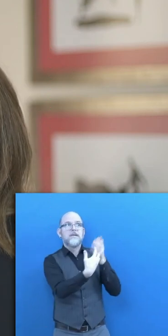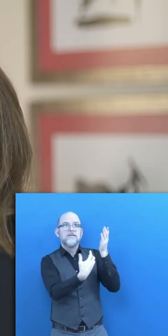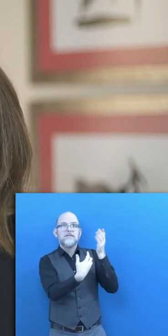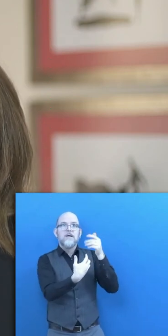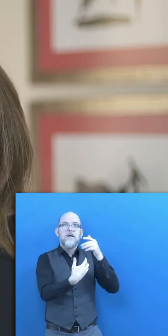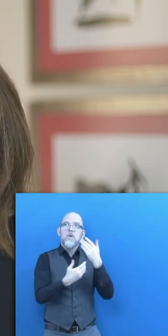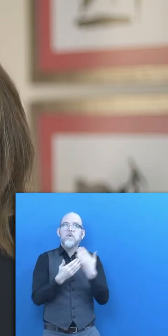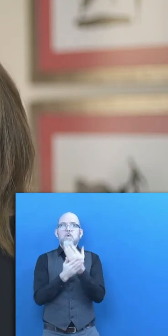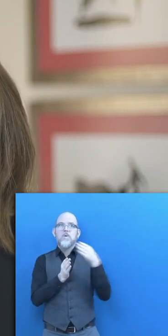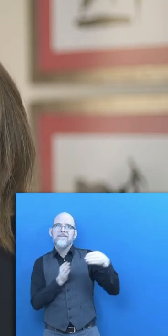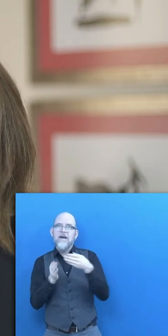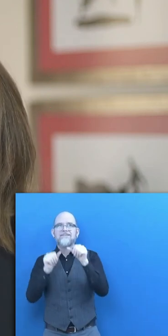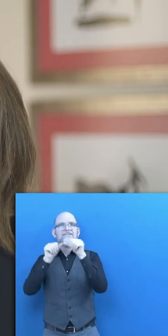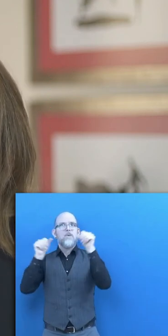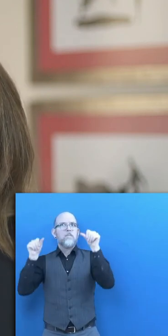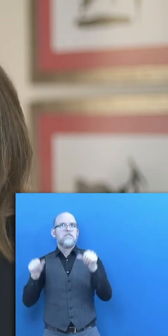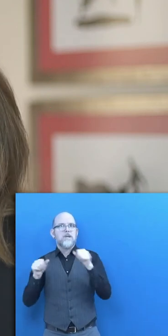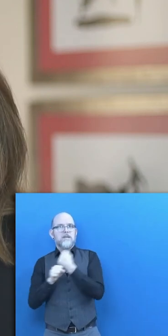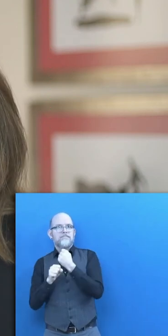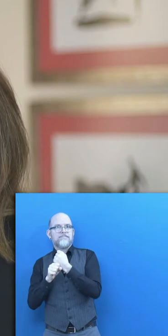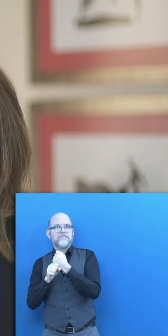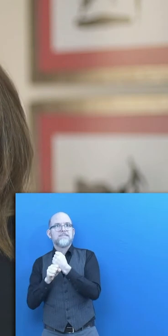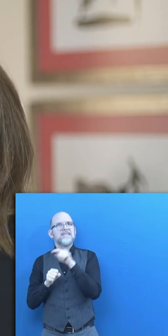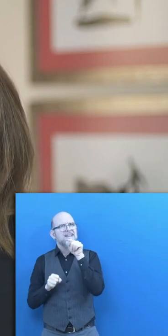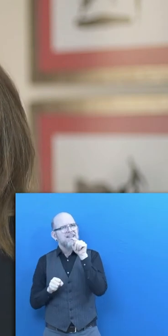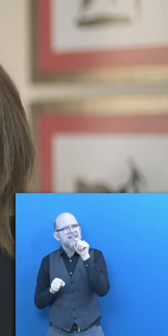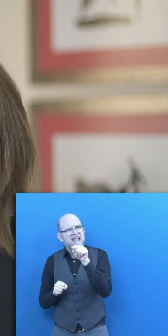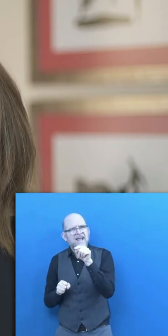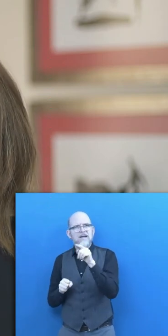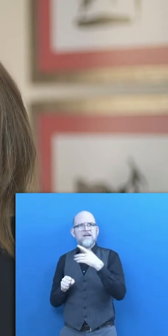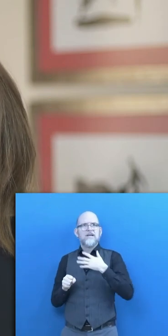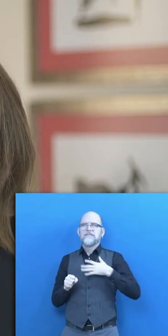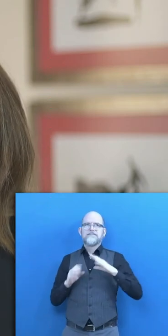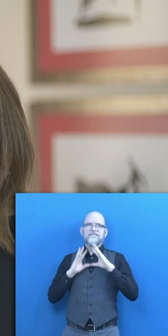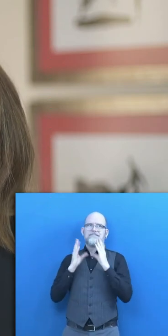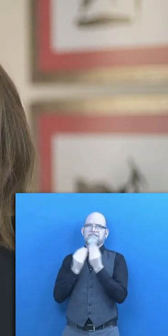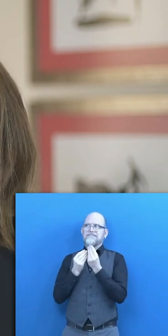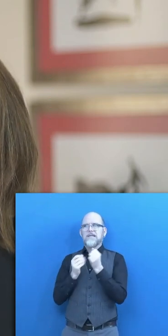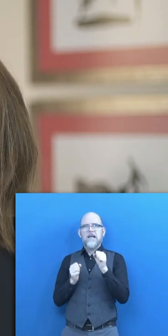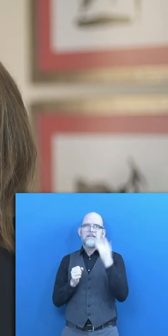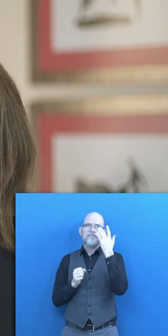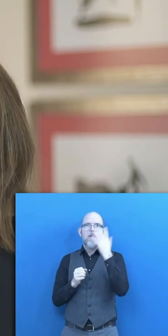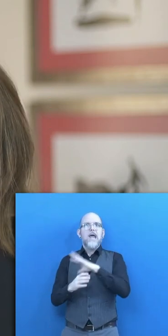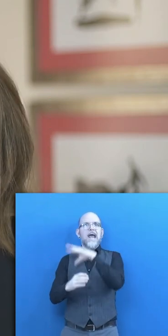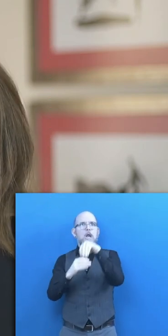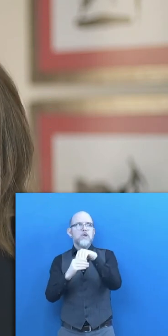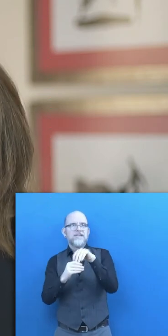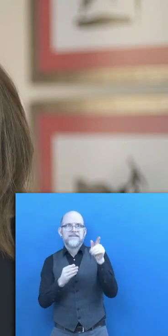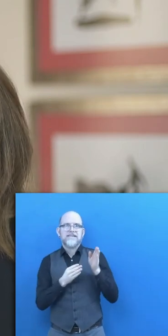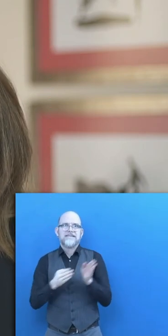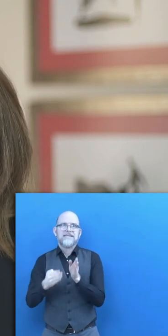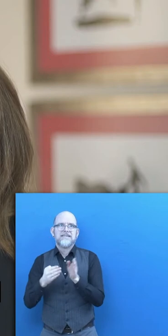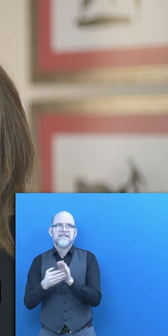adapt to a new and alternative wave of working, all the above under an inclusive environment.